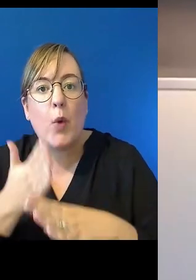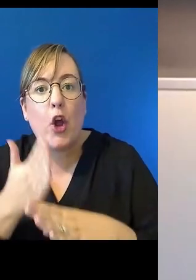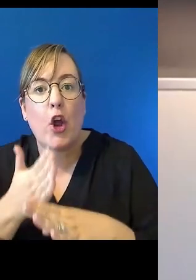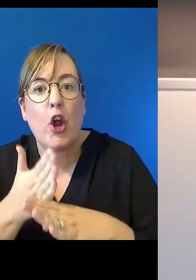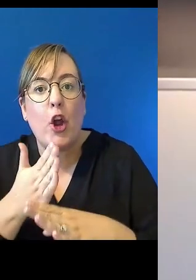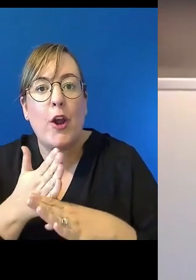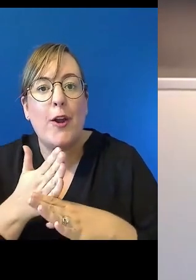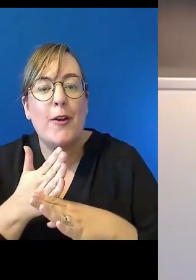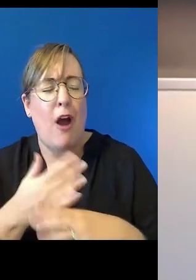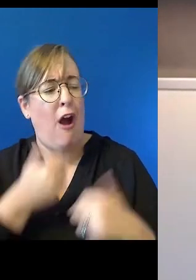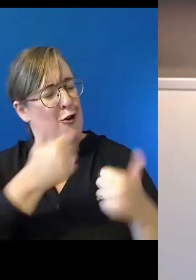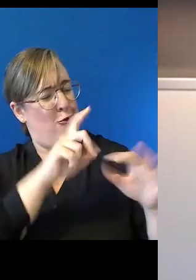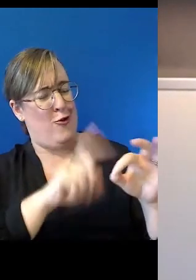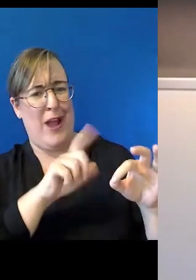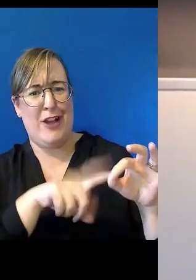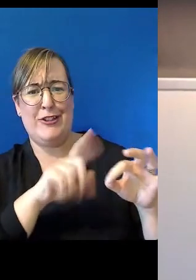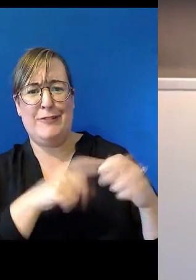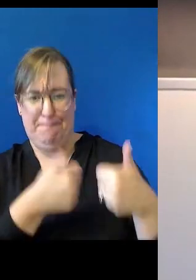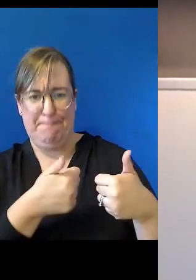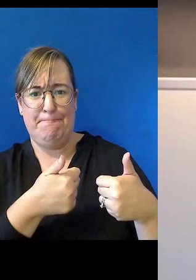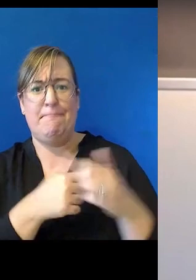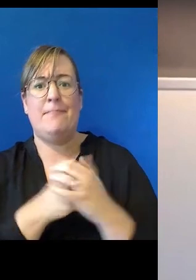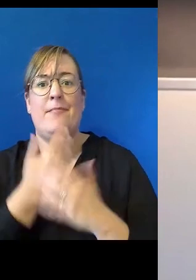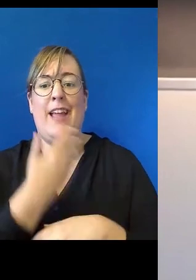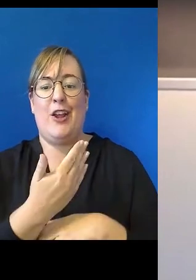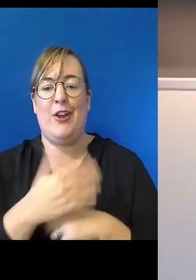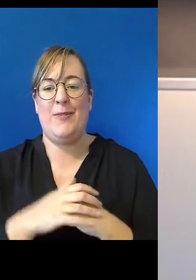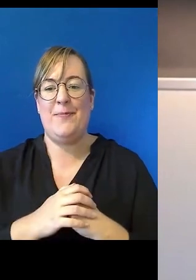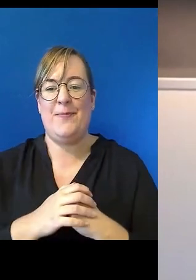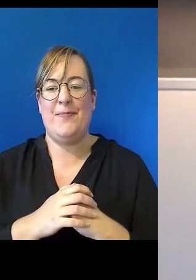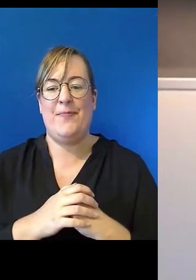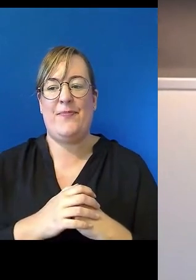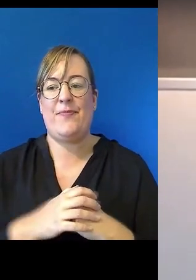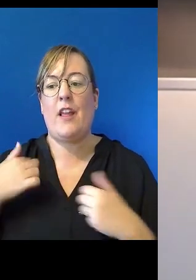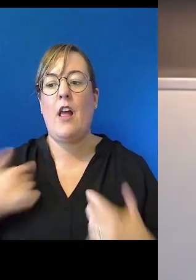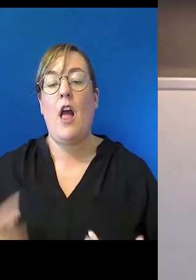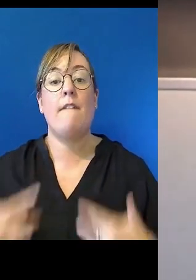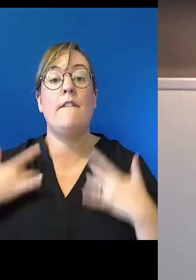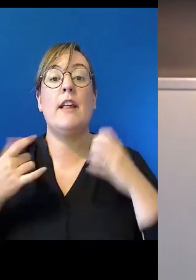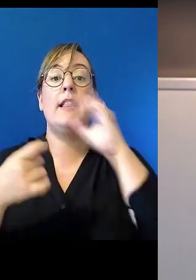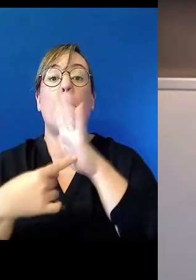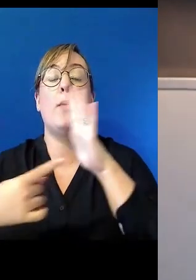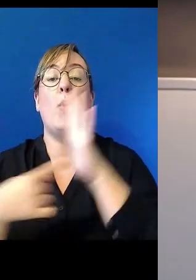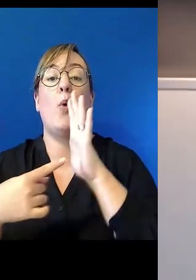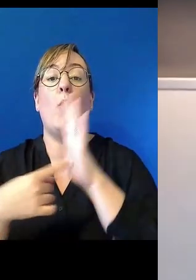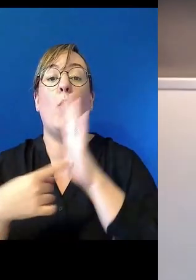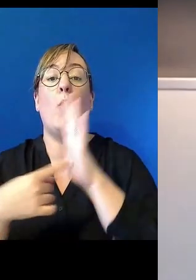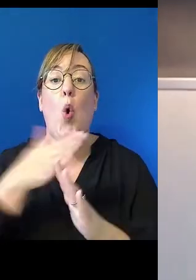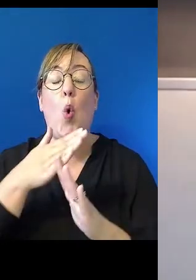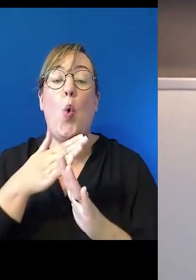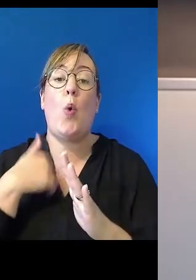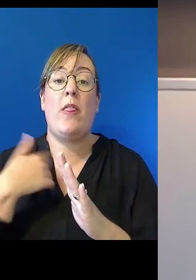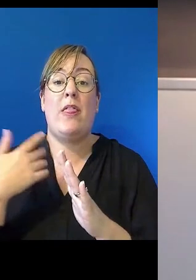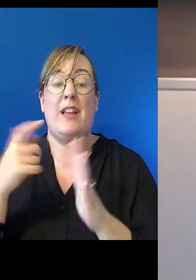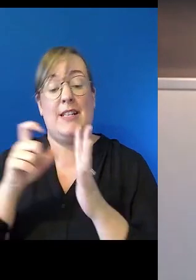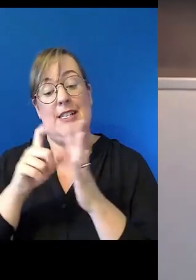Dan. Good Good Thank you very much. Look, I think it's important that all the delegates read their